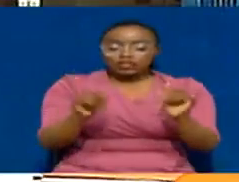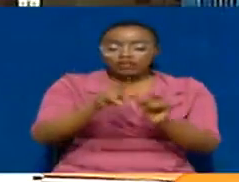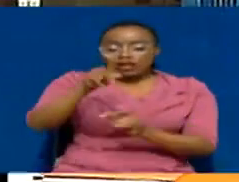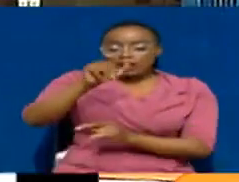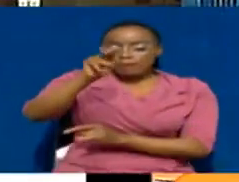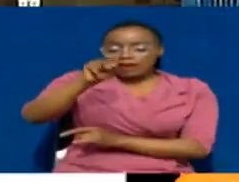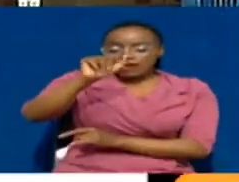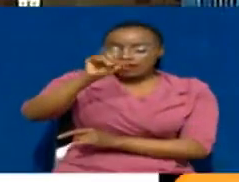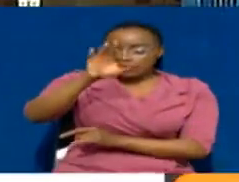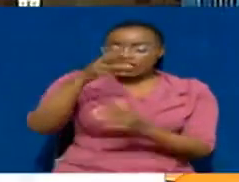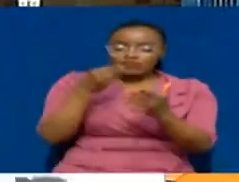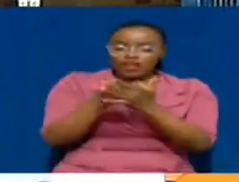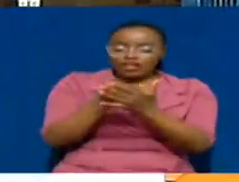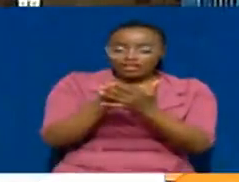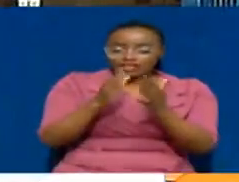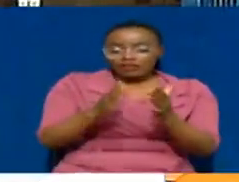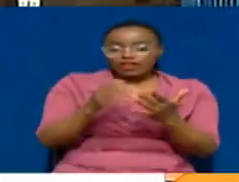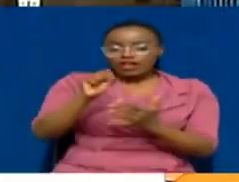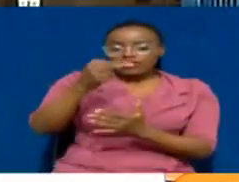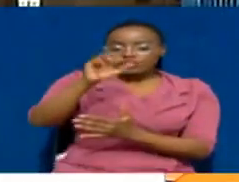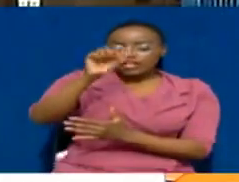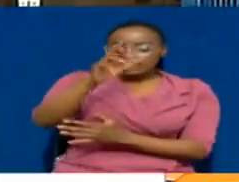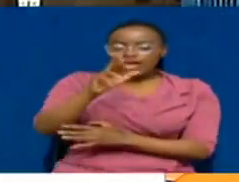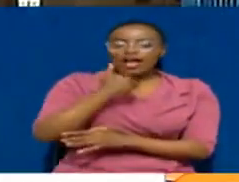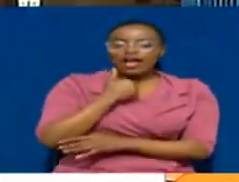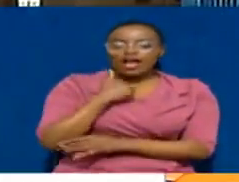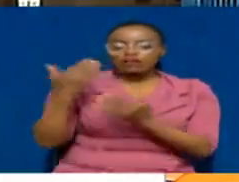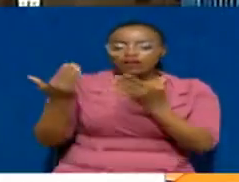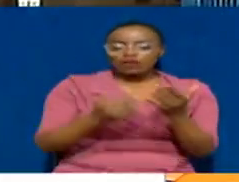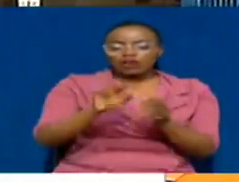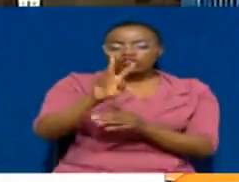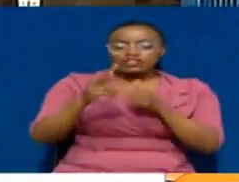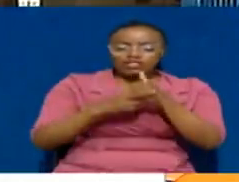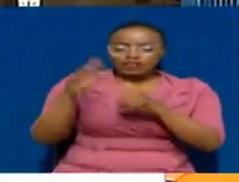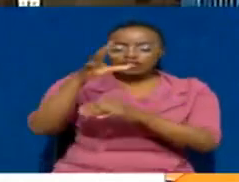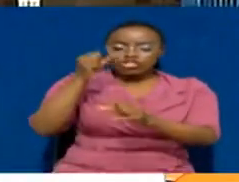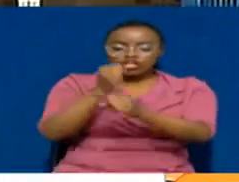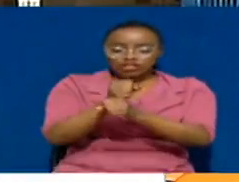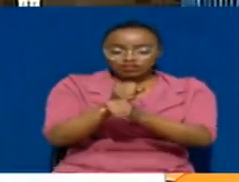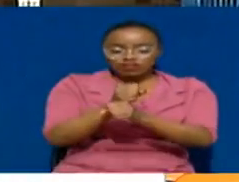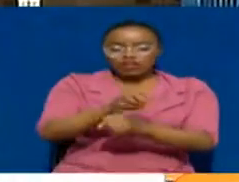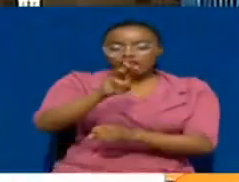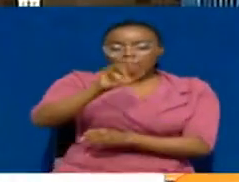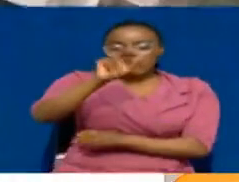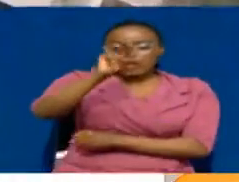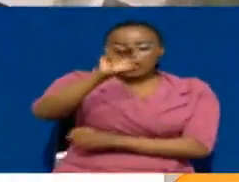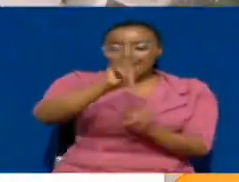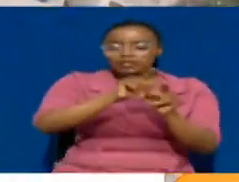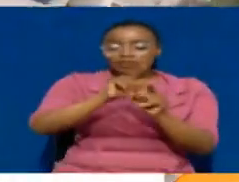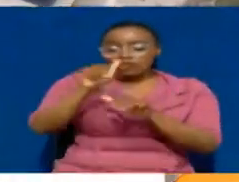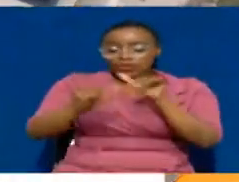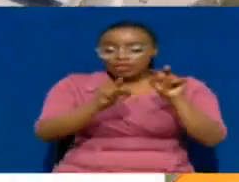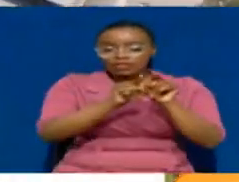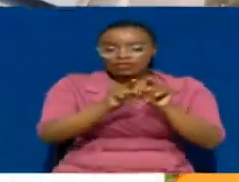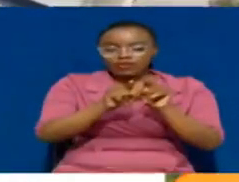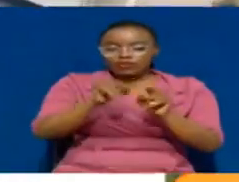Pan-African Housing Financiers Shelter Afrique has welcomed its 47th shareholder. Niame-based Fonds de